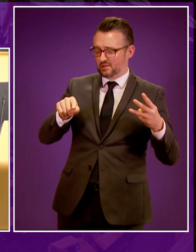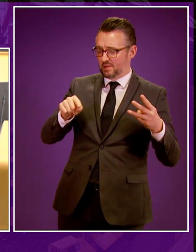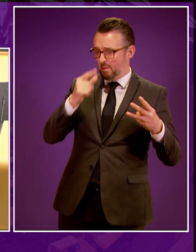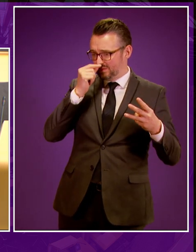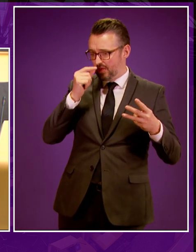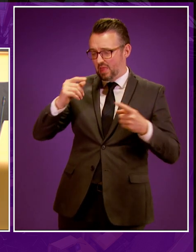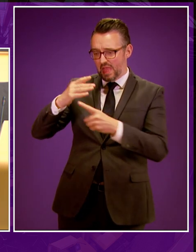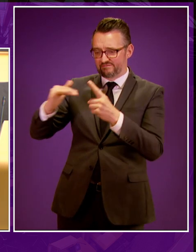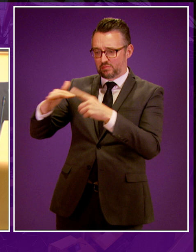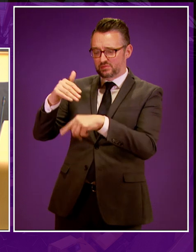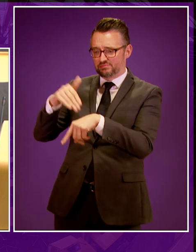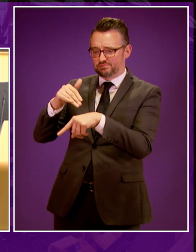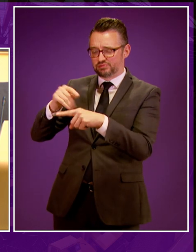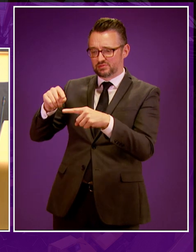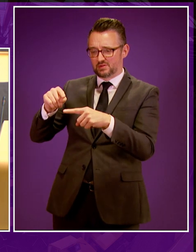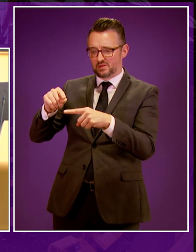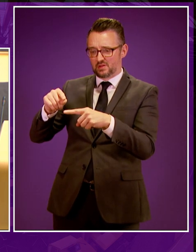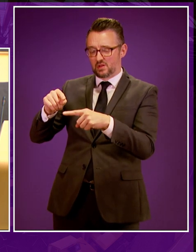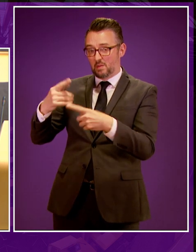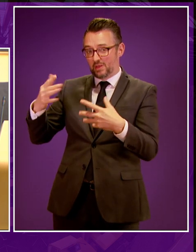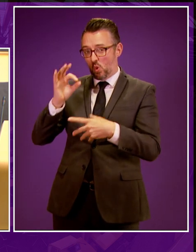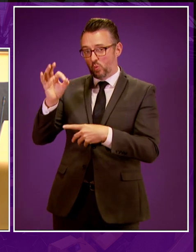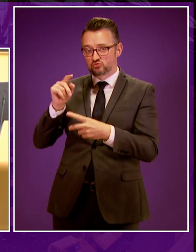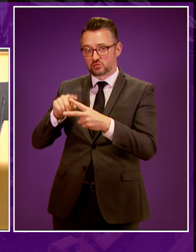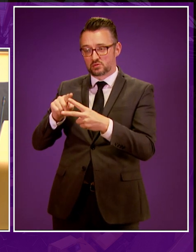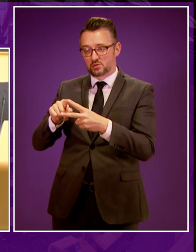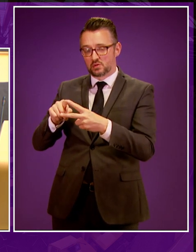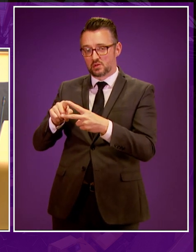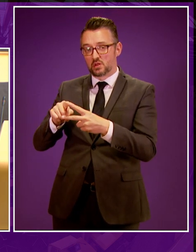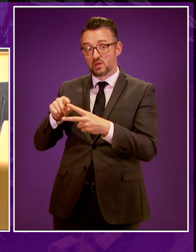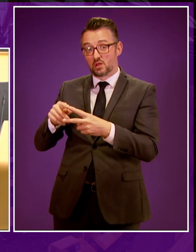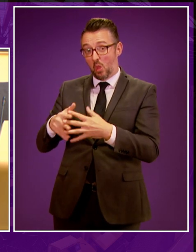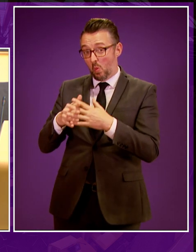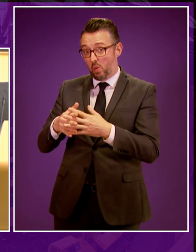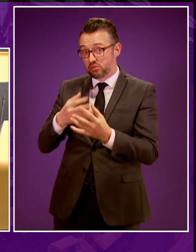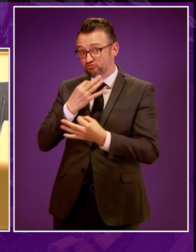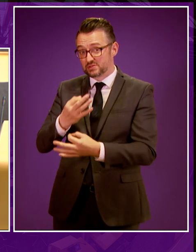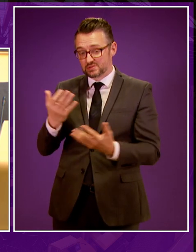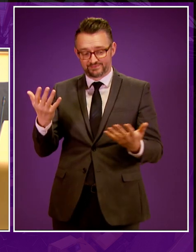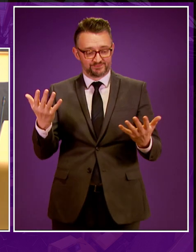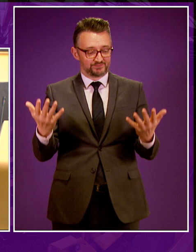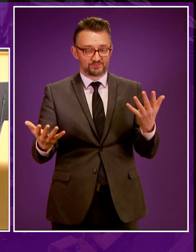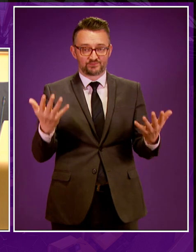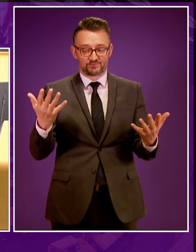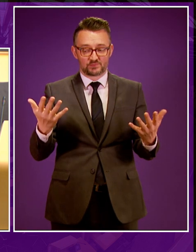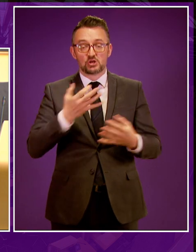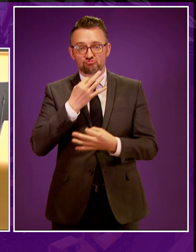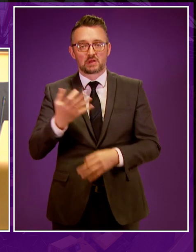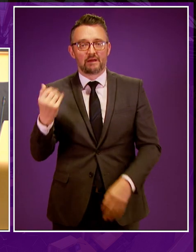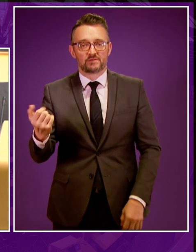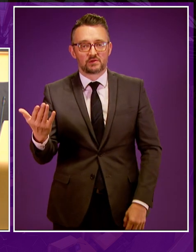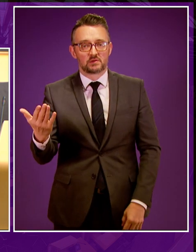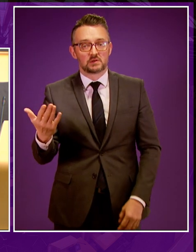potential environmental impacts and the key question of whether this is worth the risk. And there are risks,